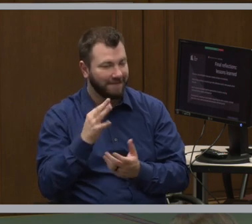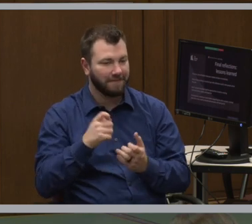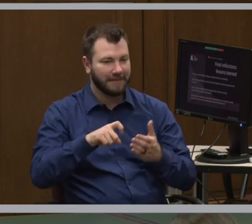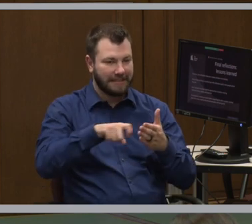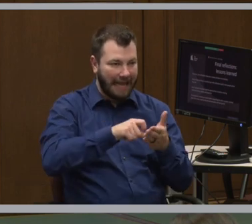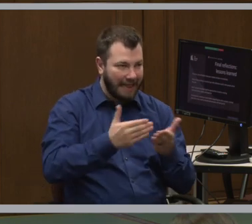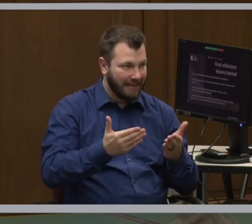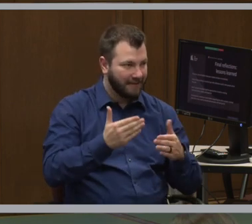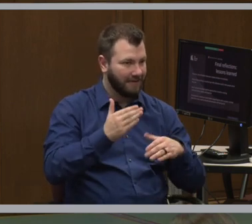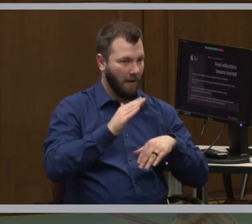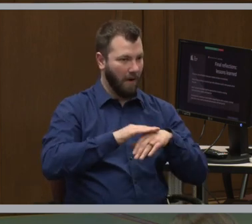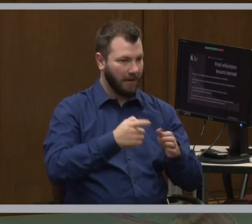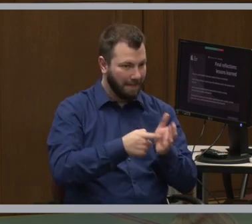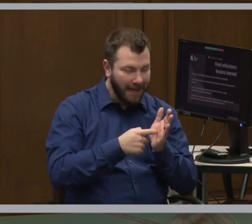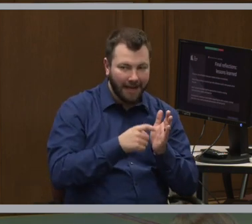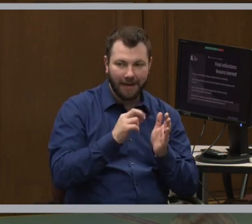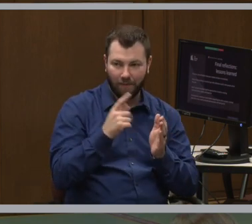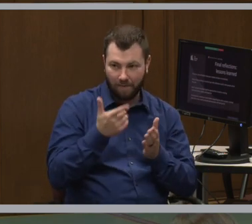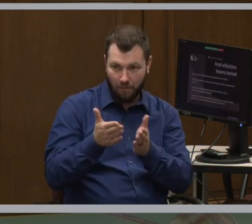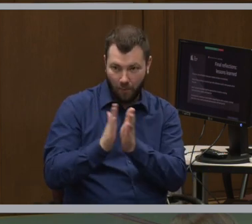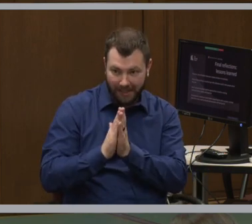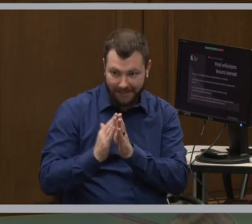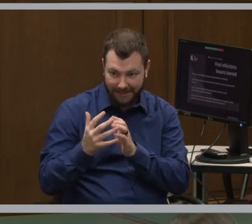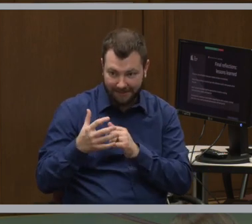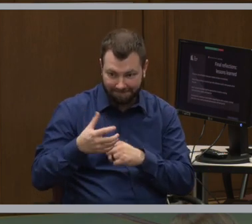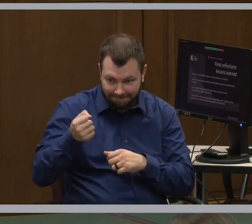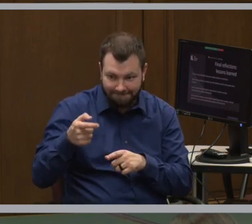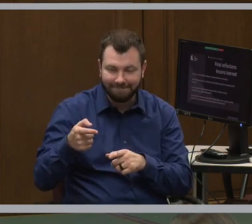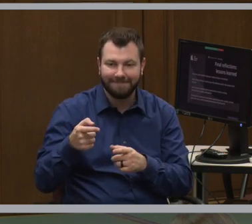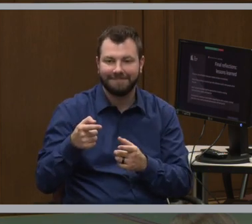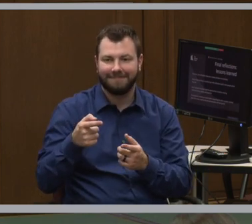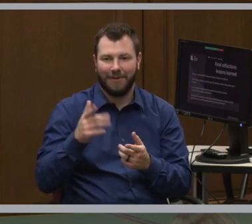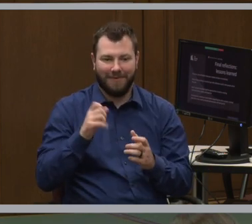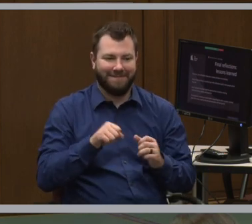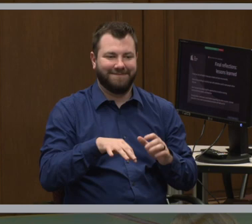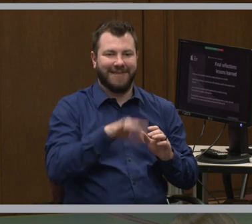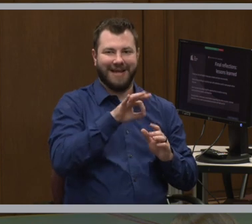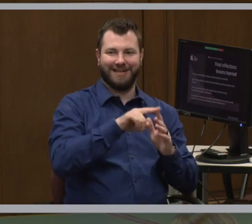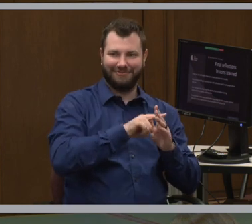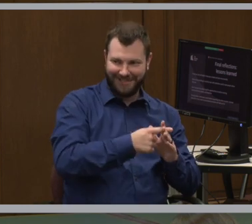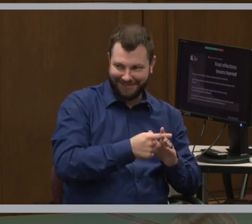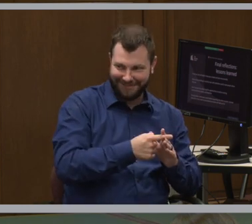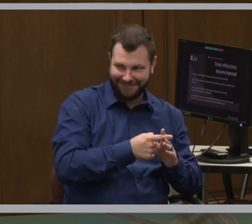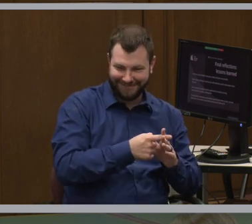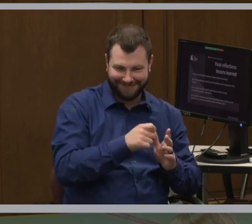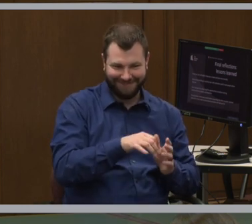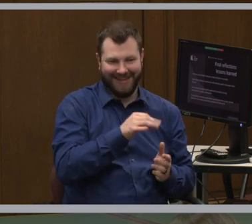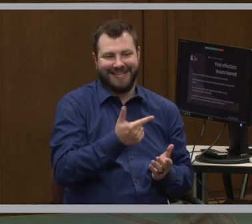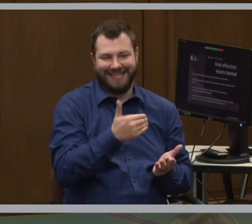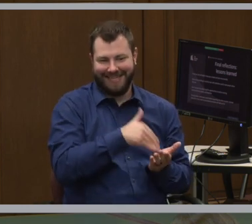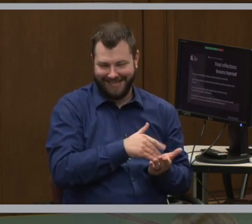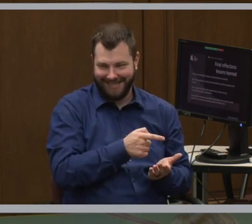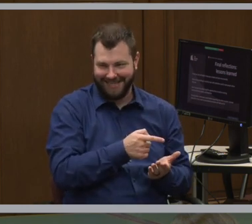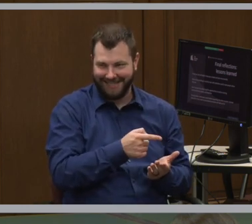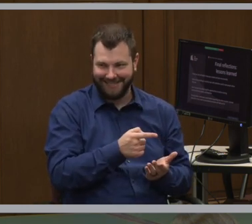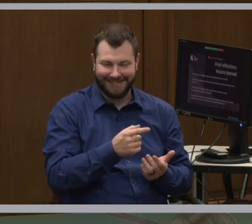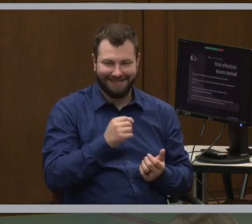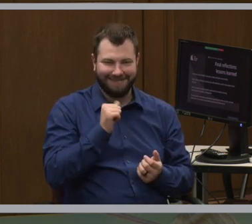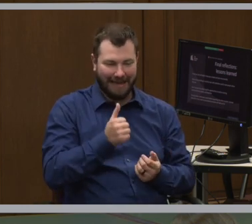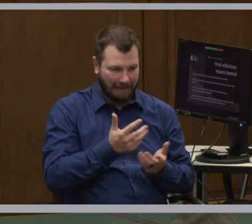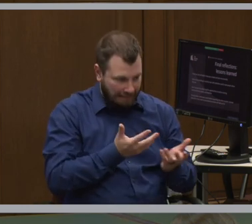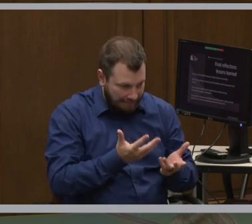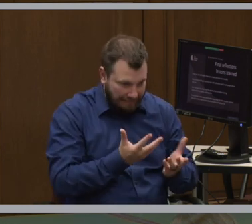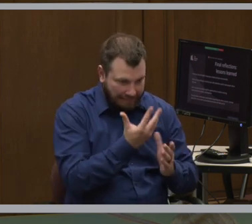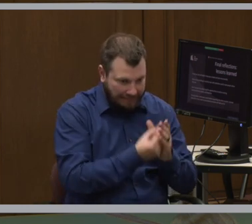or for requests, I was going to be able to find the original, that I was going to be able to find the thing again, that we weren't going to